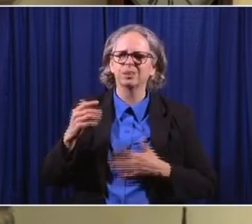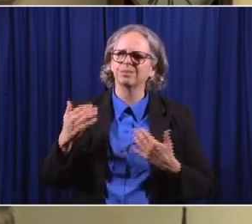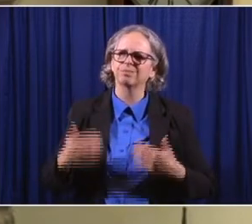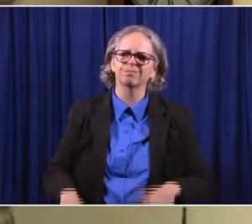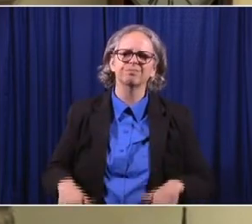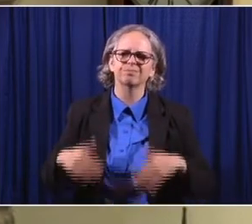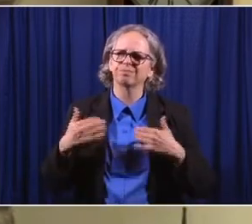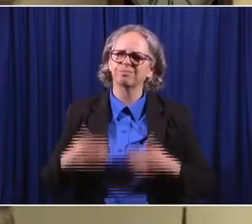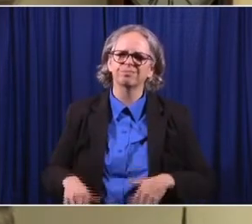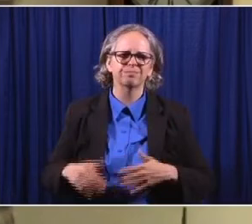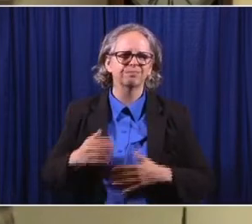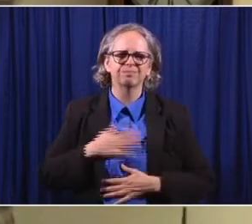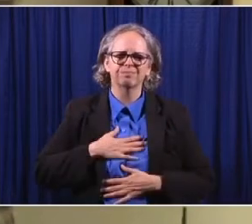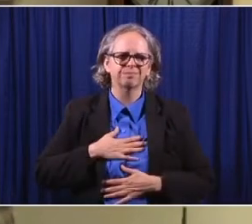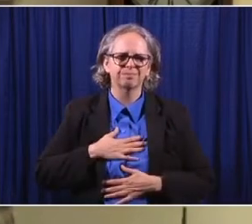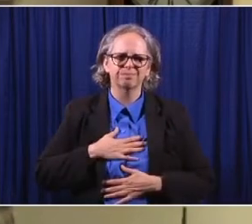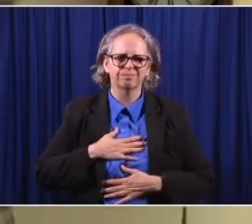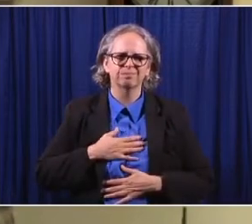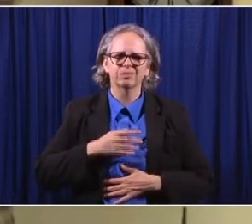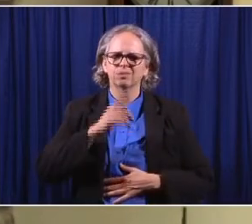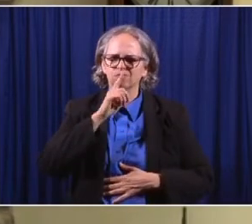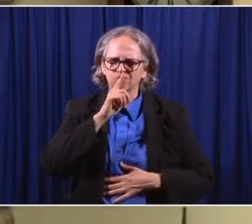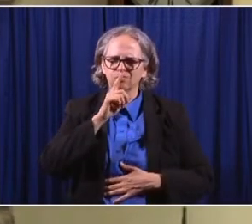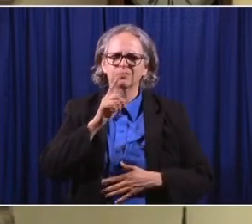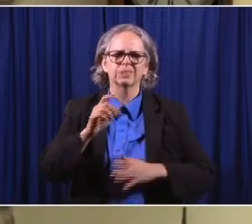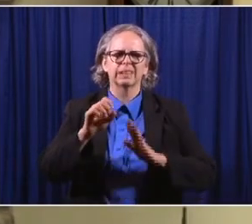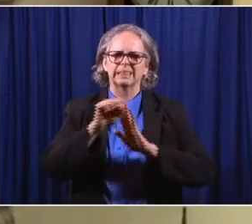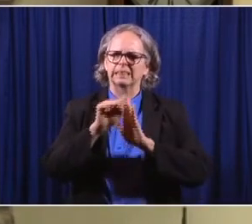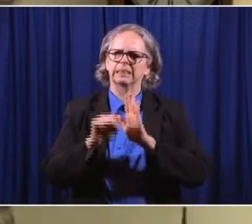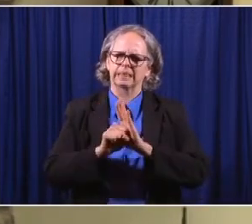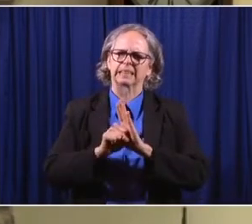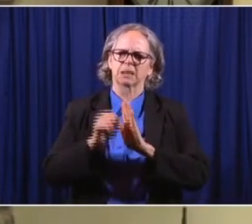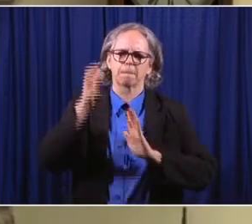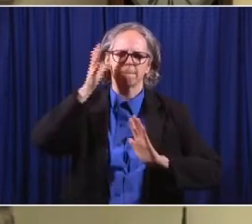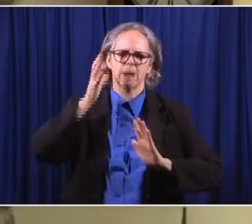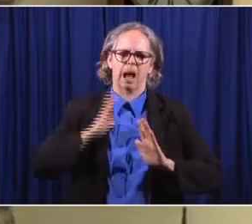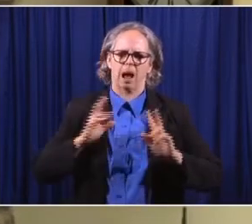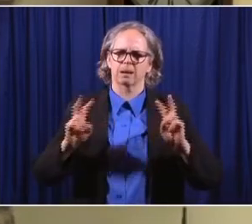a true statesman. And our condolence goes out to his his dear family.